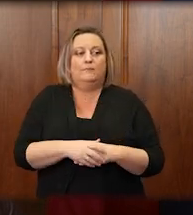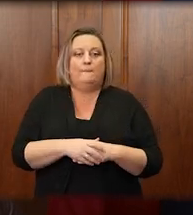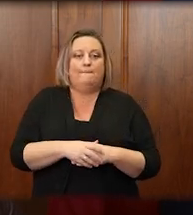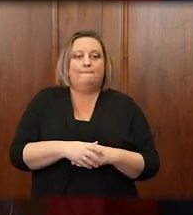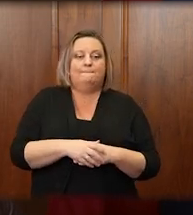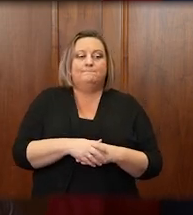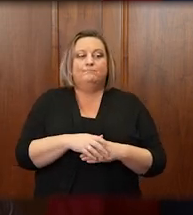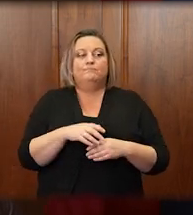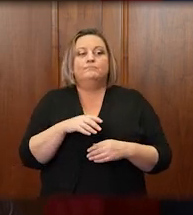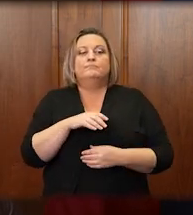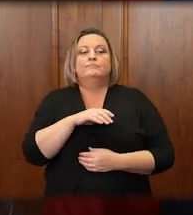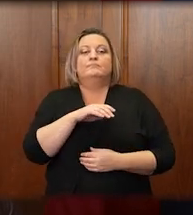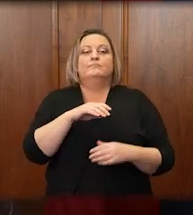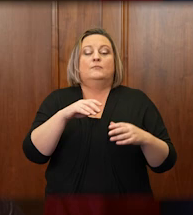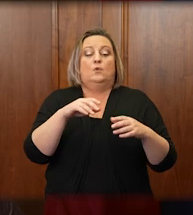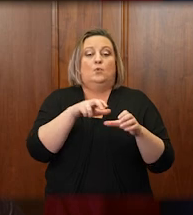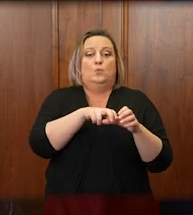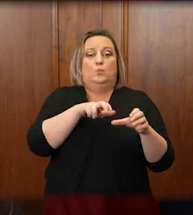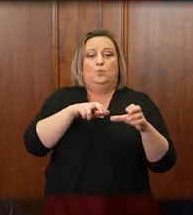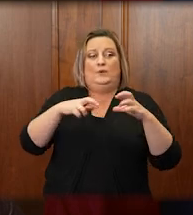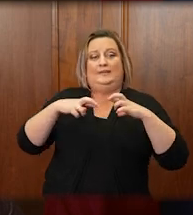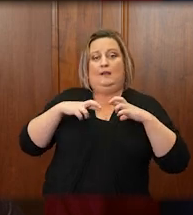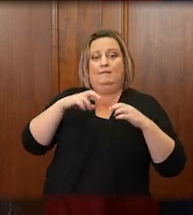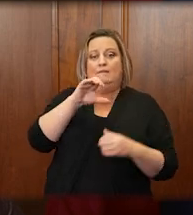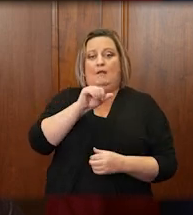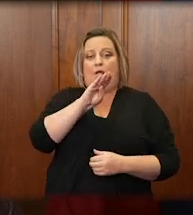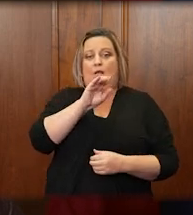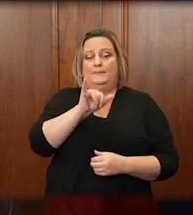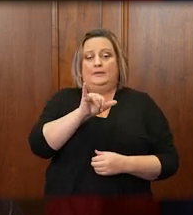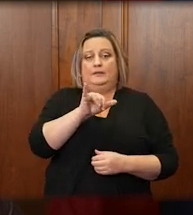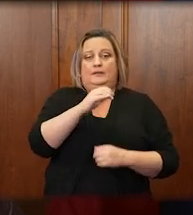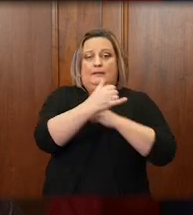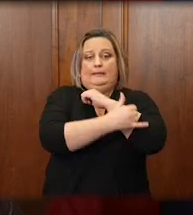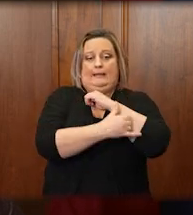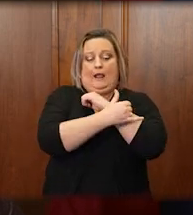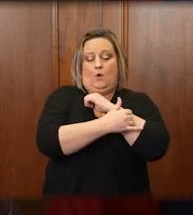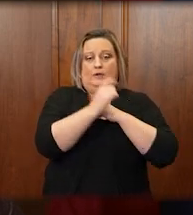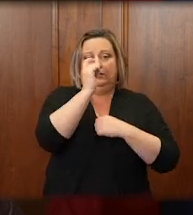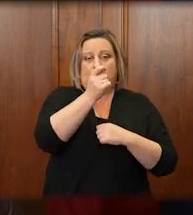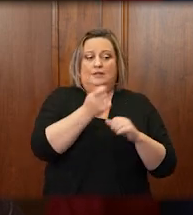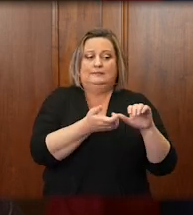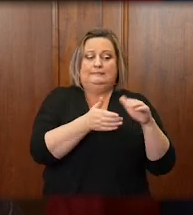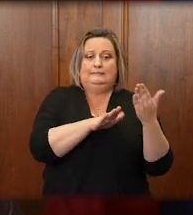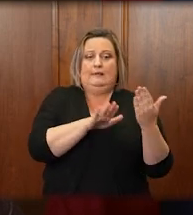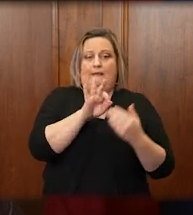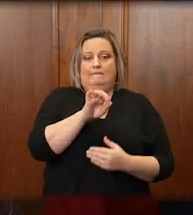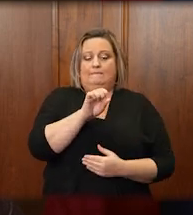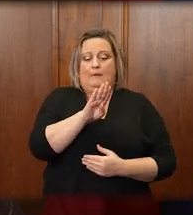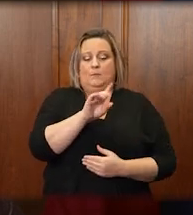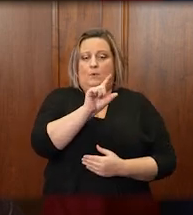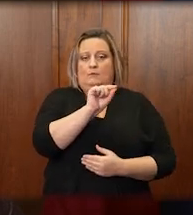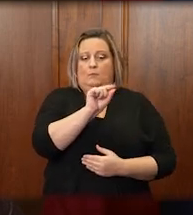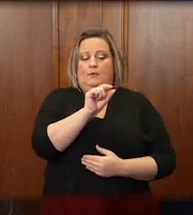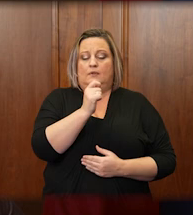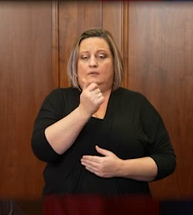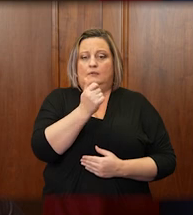Judge Art Hanscom, who sat in Albany County for many years, died on February 20, 2020.